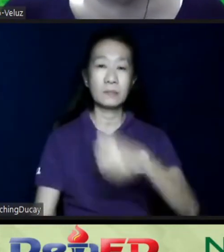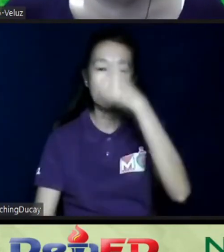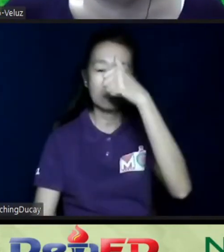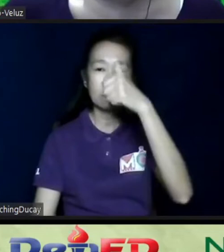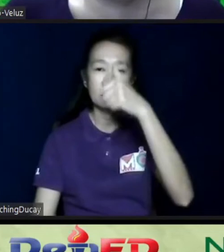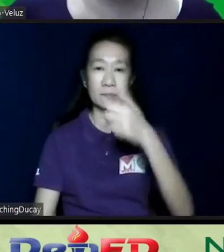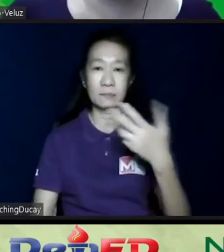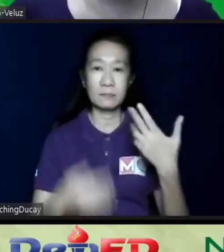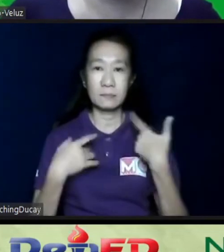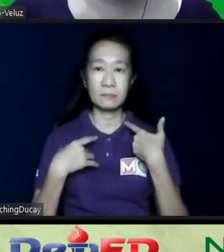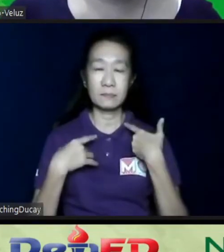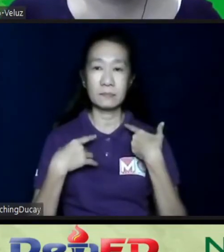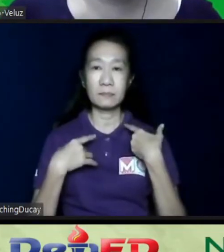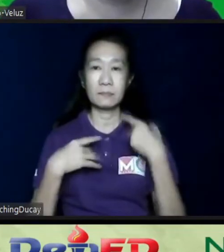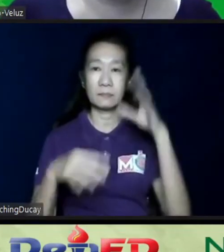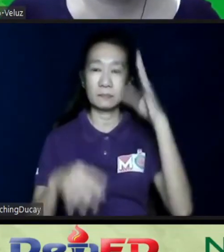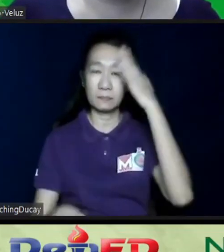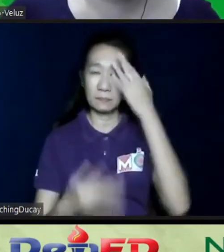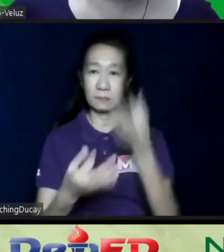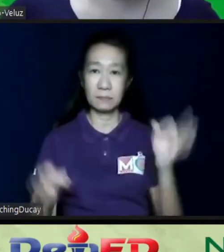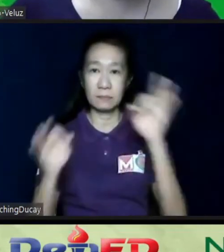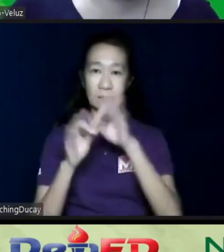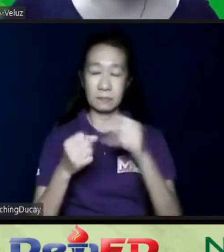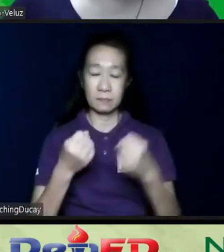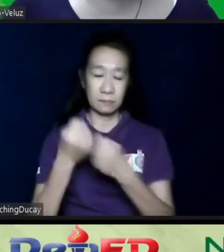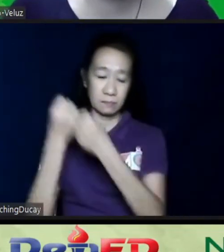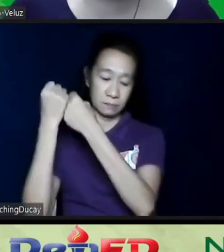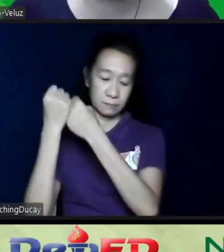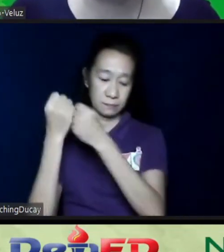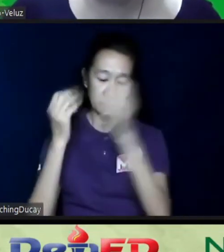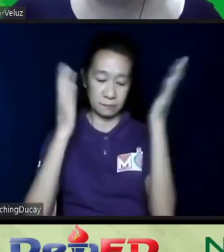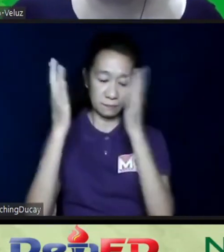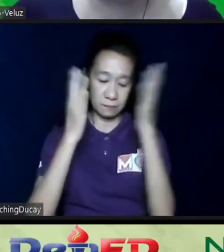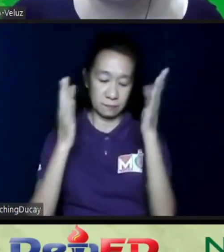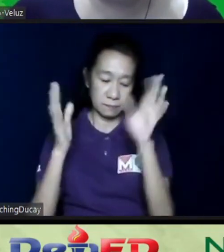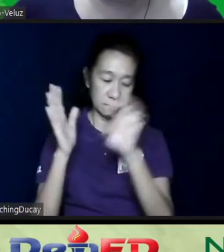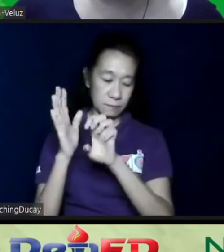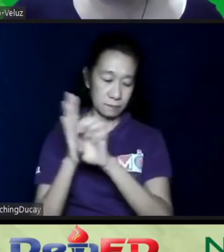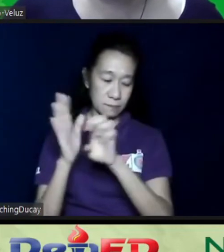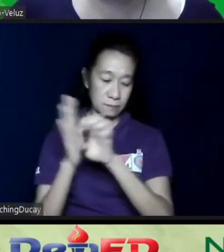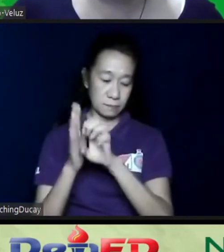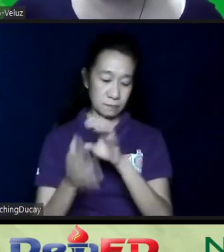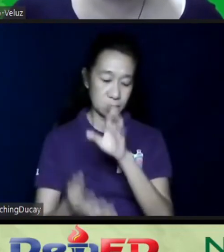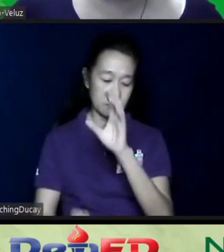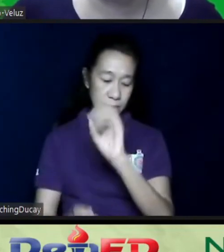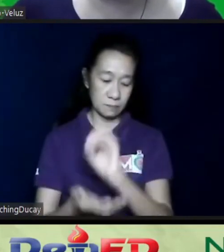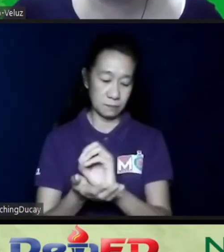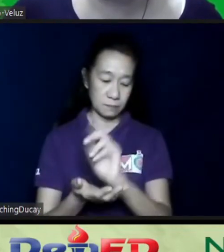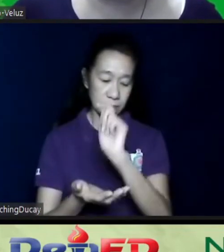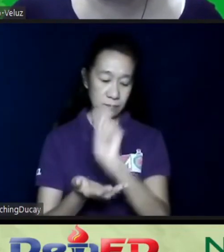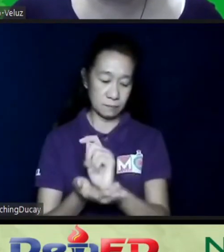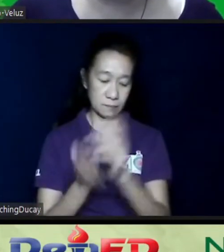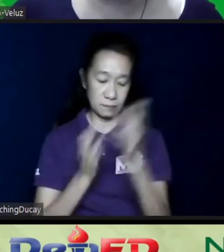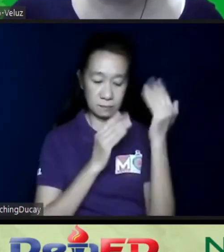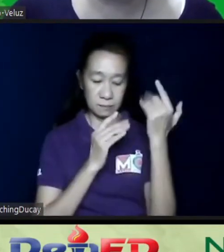pong acknowledgement doon na importante din ang mga support services, katulad ng occupational therapy. And hopefully, that